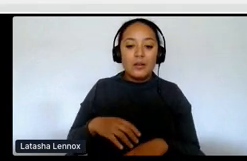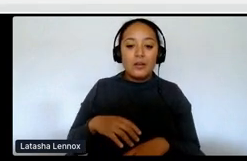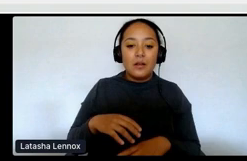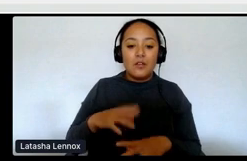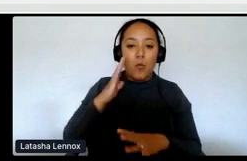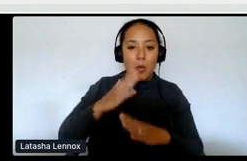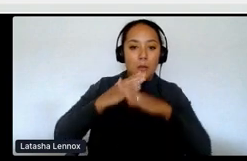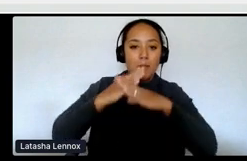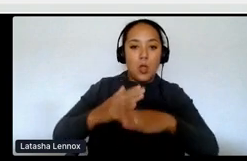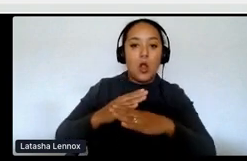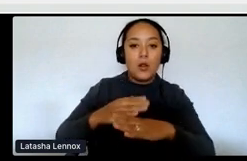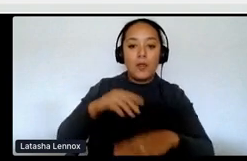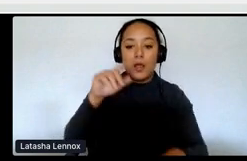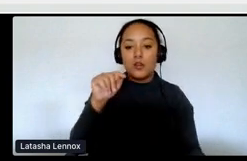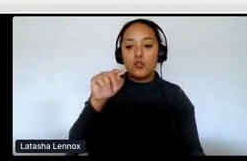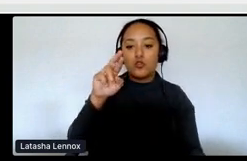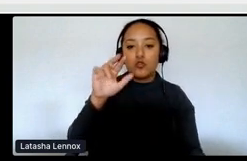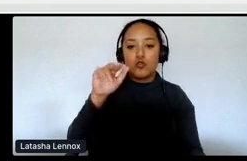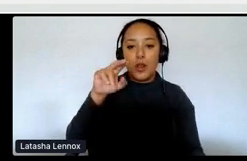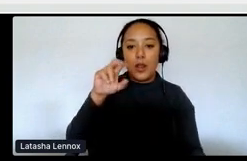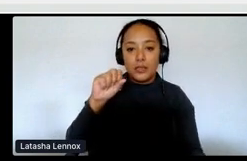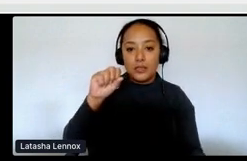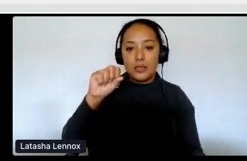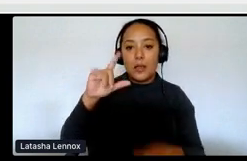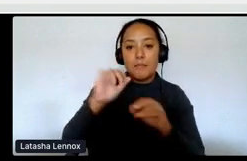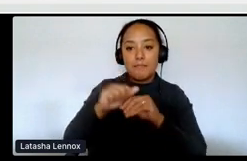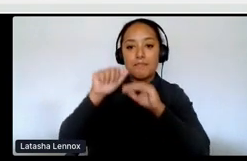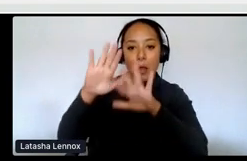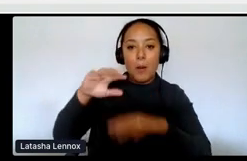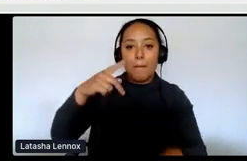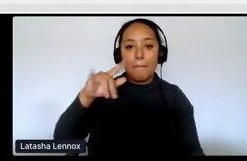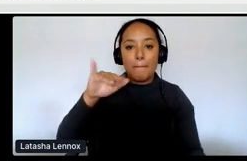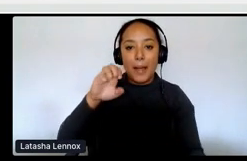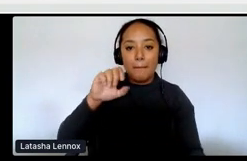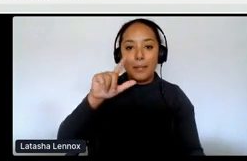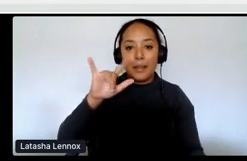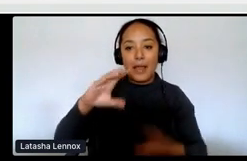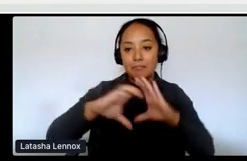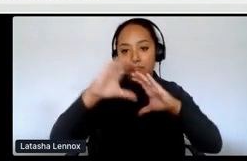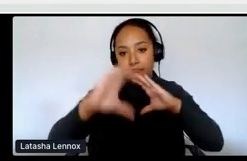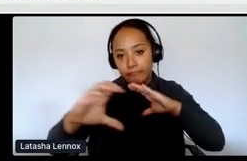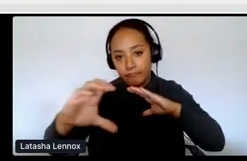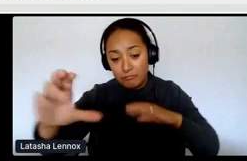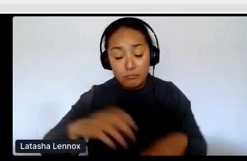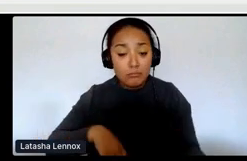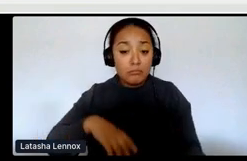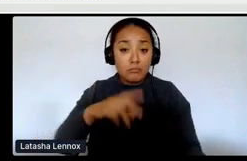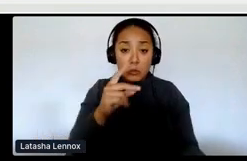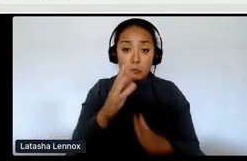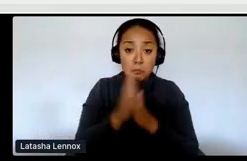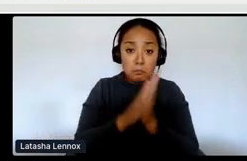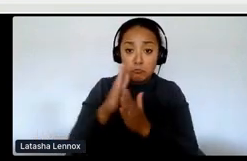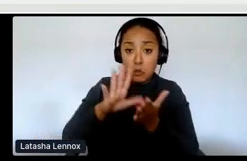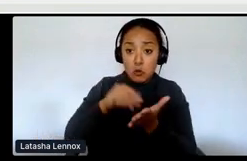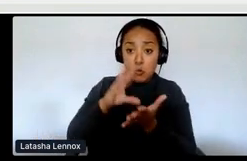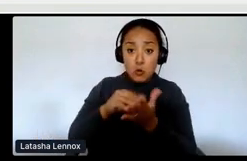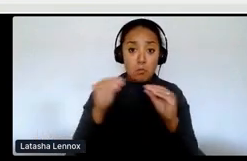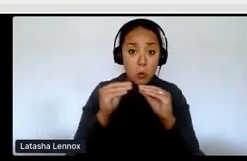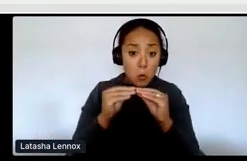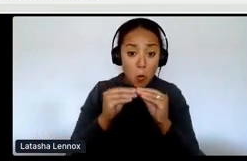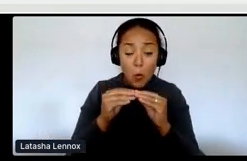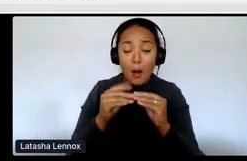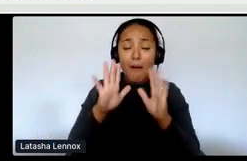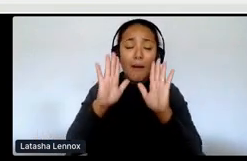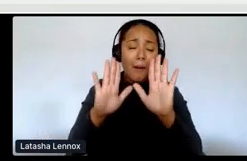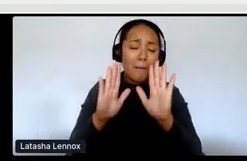pipeline. Um, so you can watch more videos around that. And if you want to learn more about, um, any more amazing indigenous